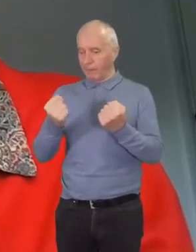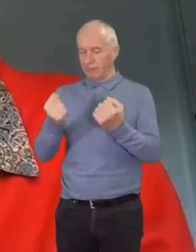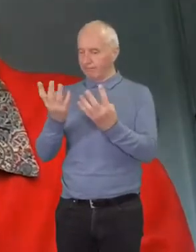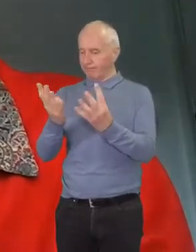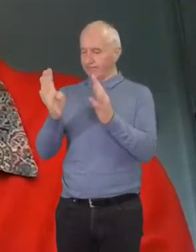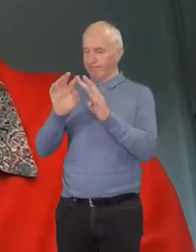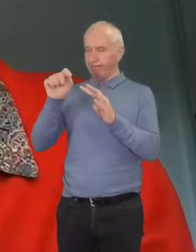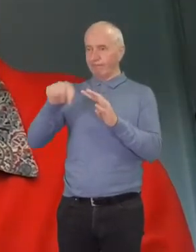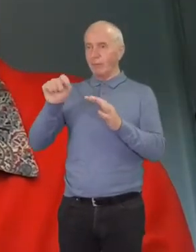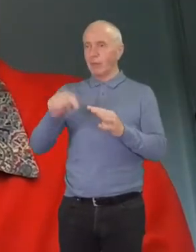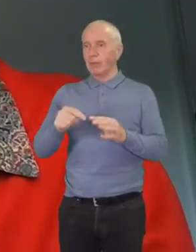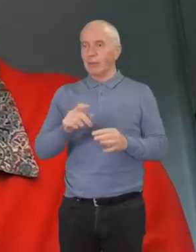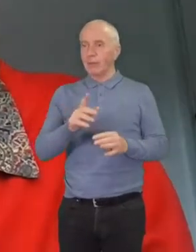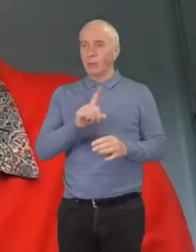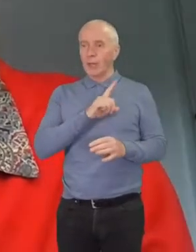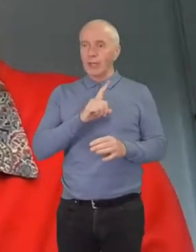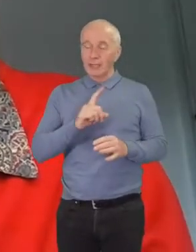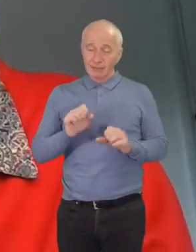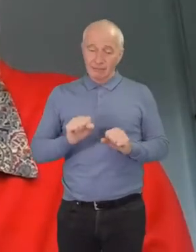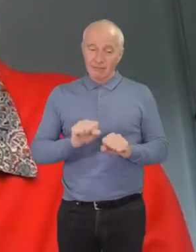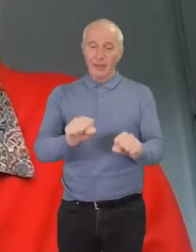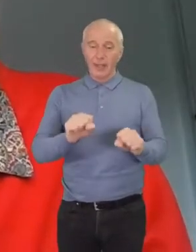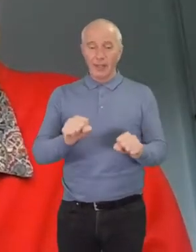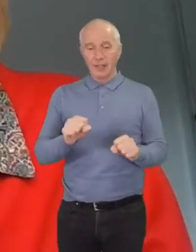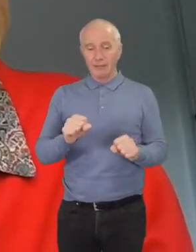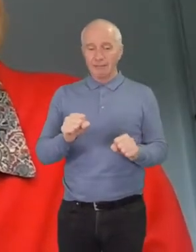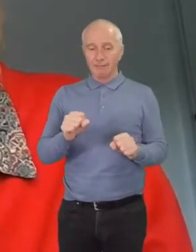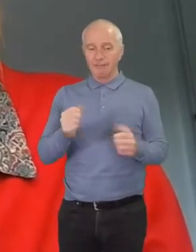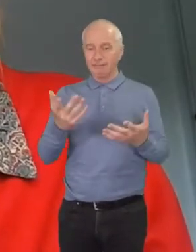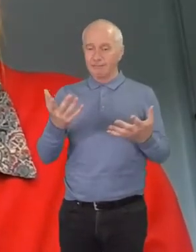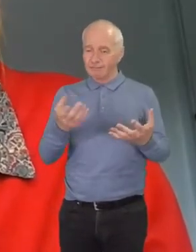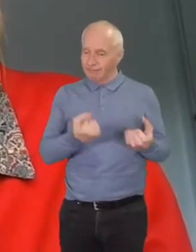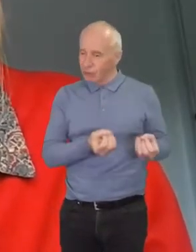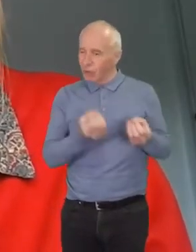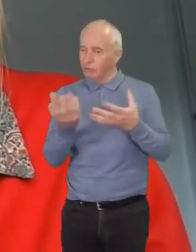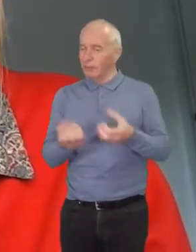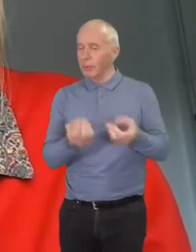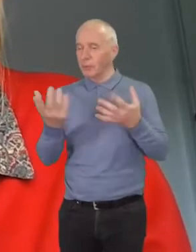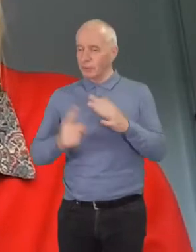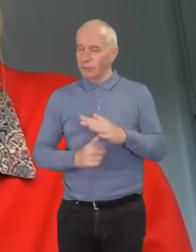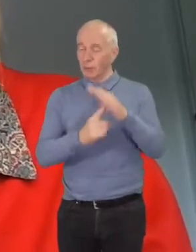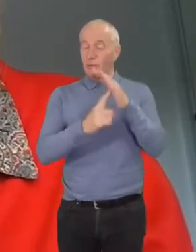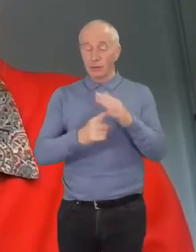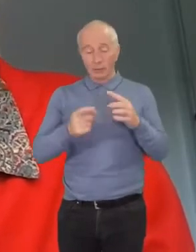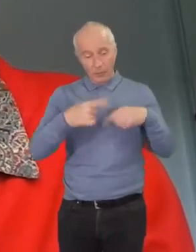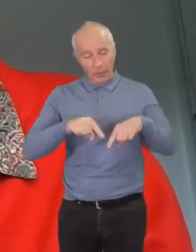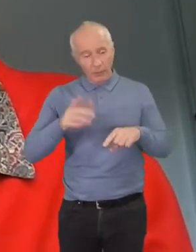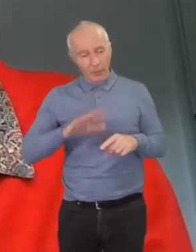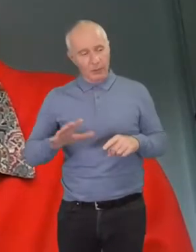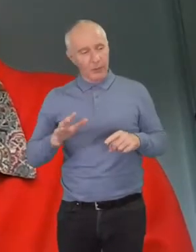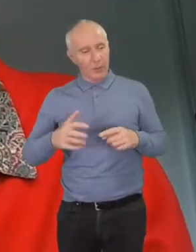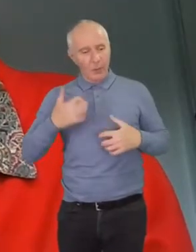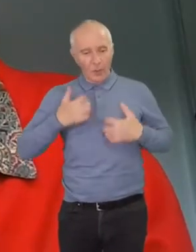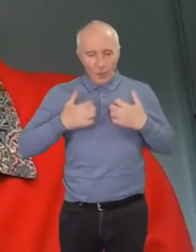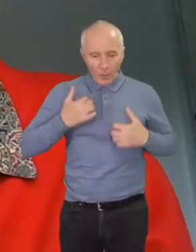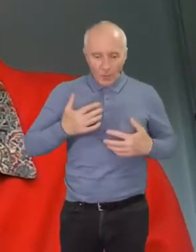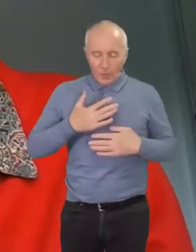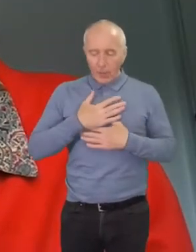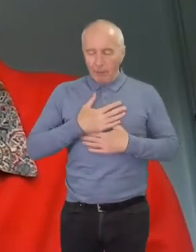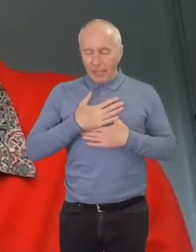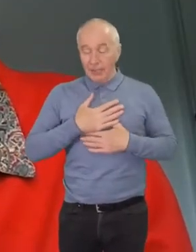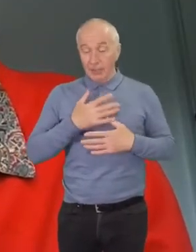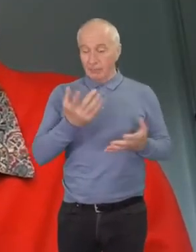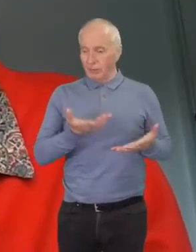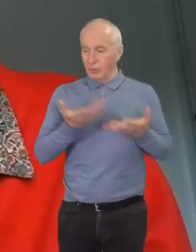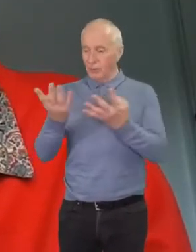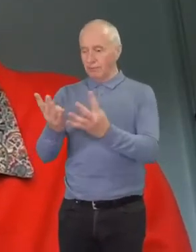these voices are important on their own terms. We want to bring energy, compassion and hope to the decision-making table